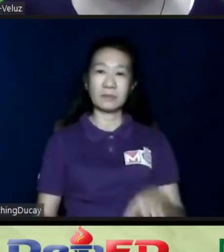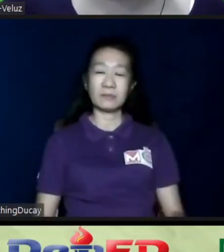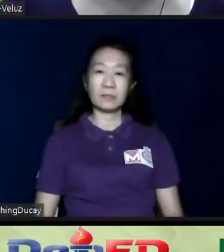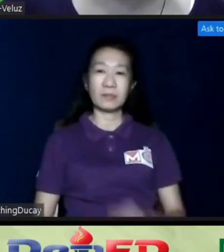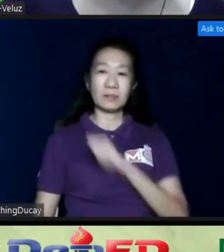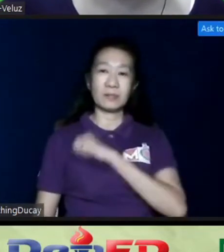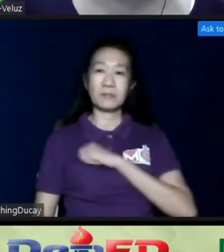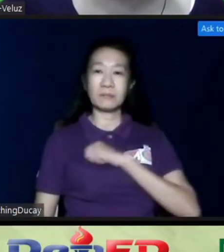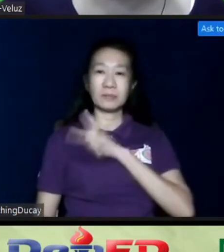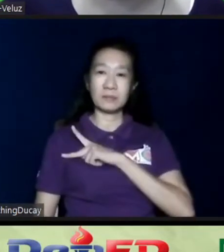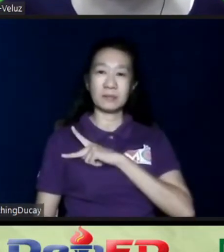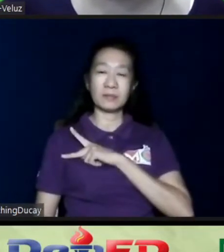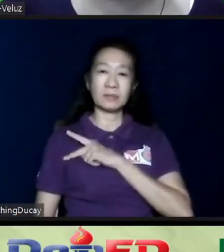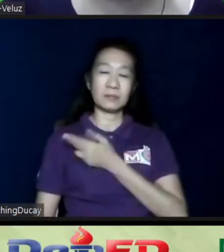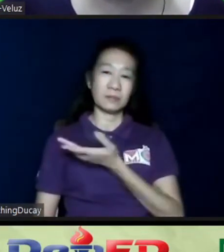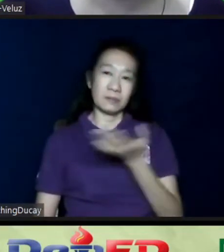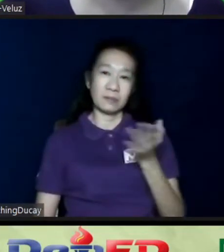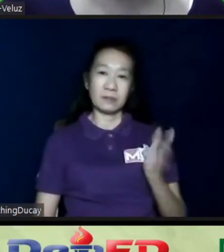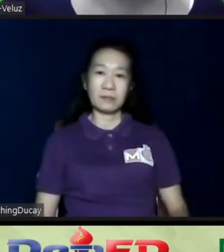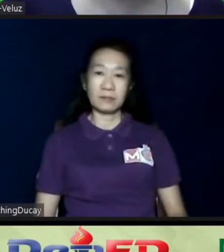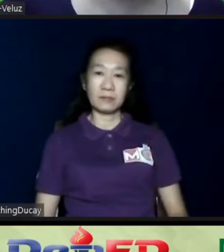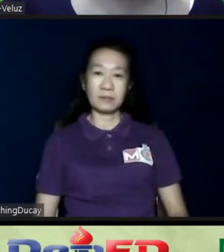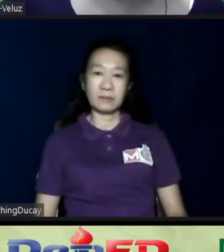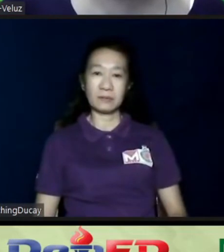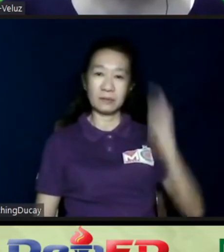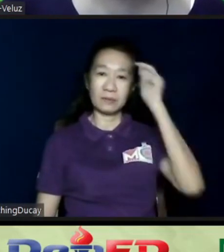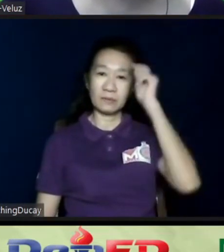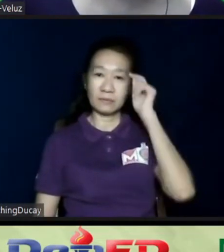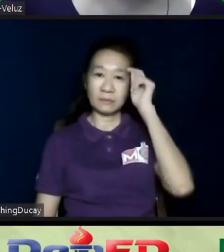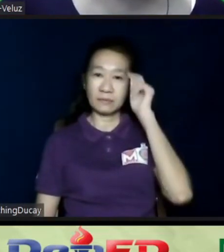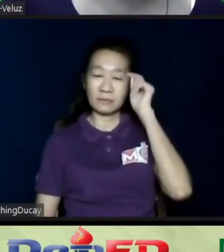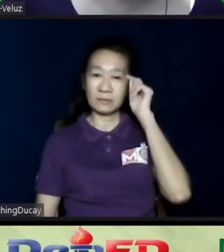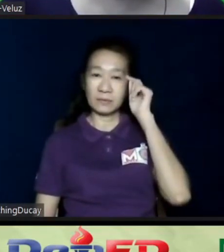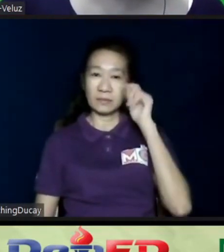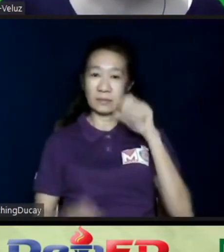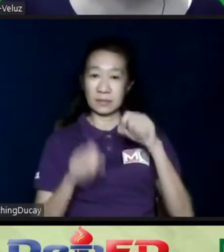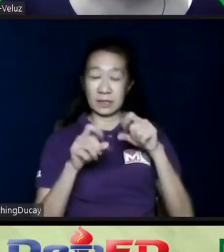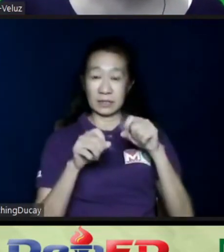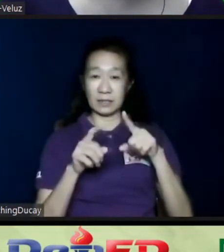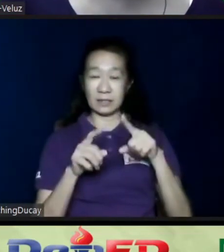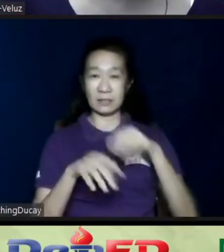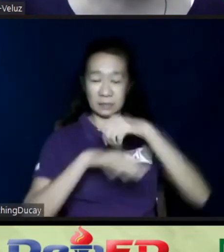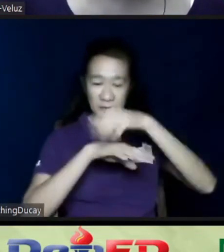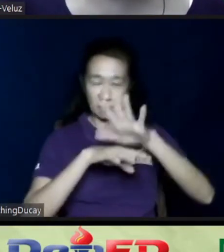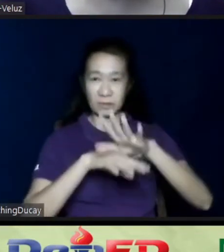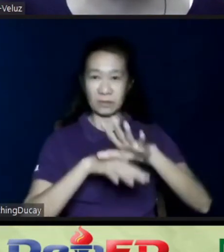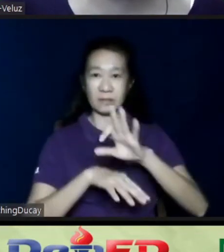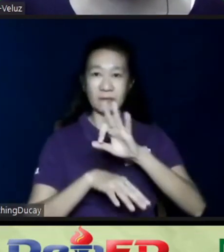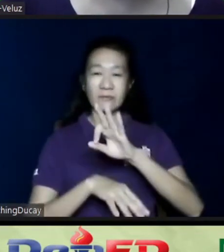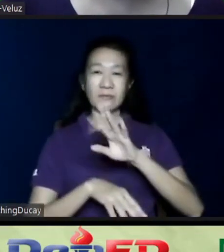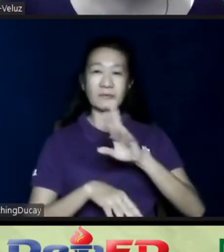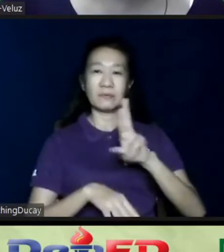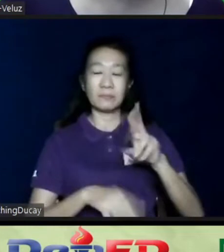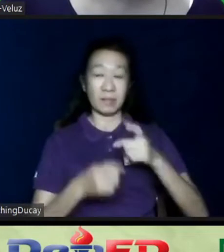thoughtfulness in sending those freebies to me through the usual